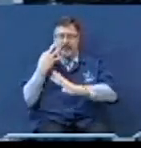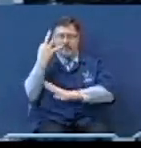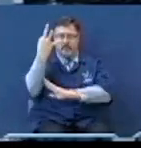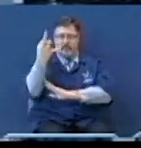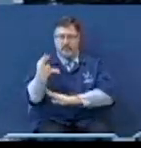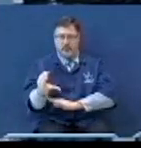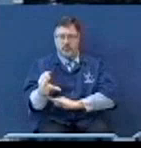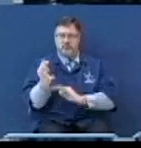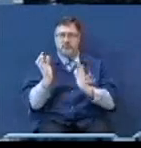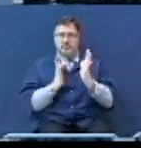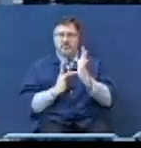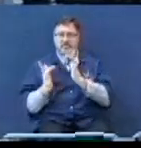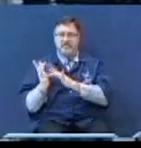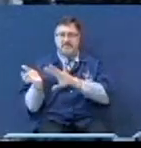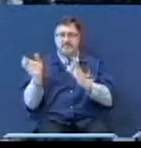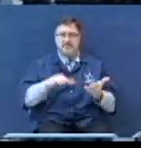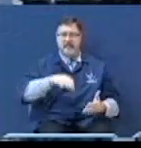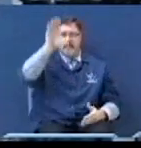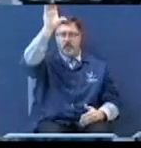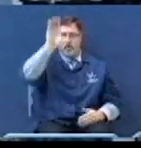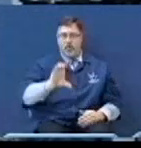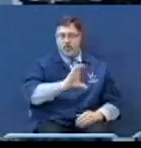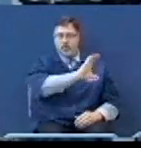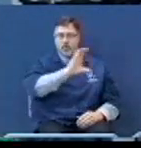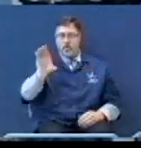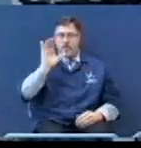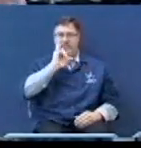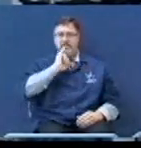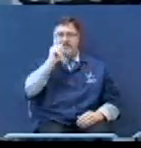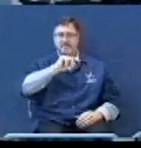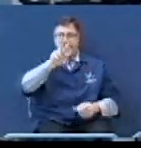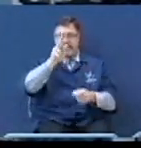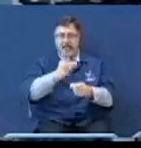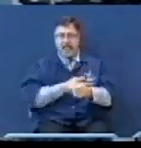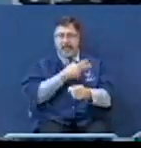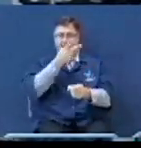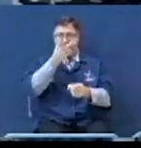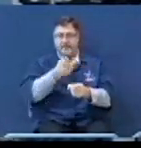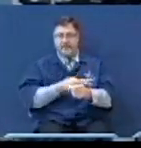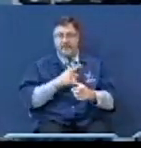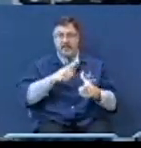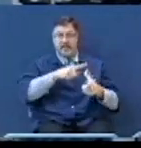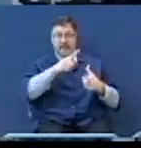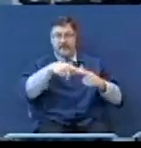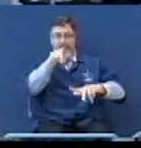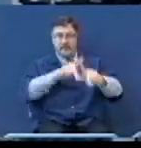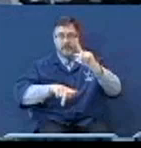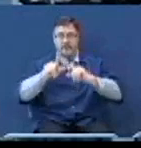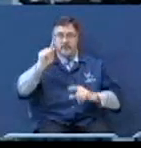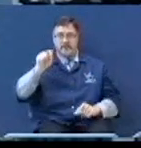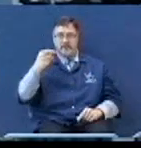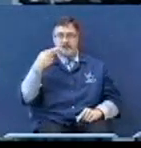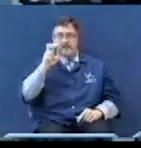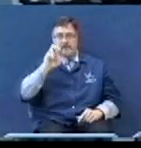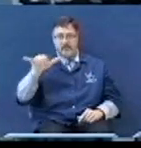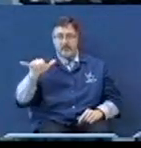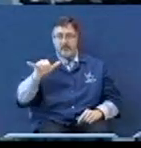going to provide himself a lamb. And then the people, they assess